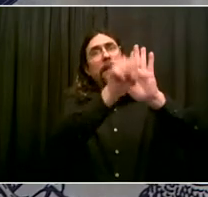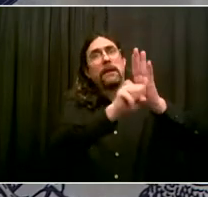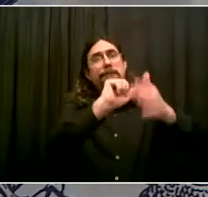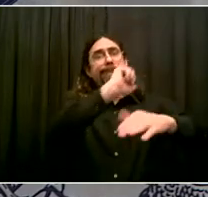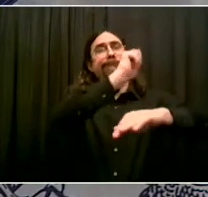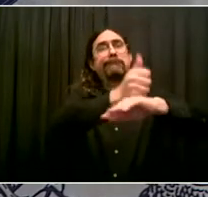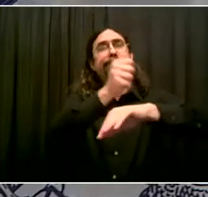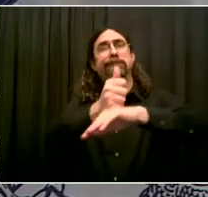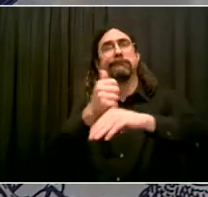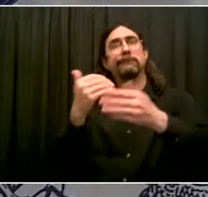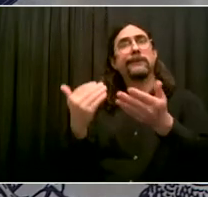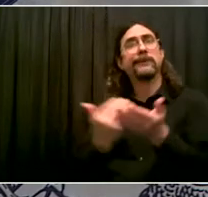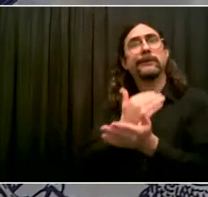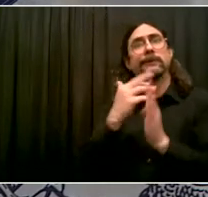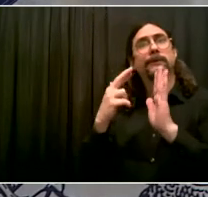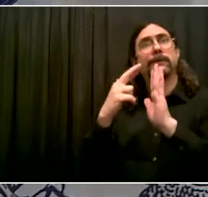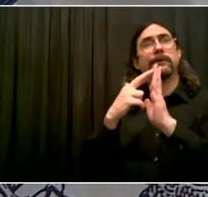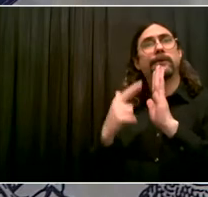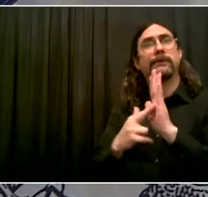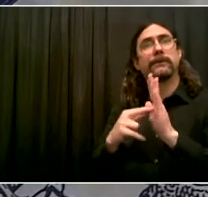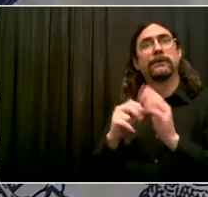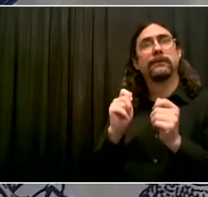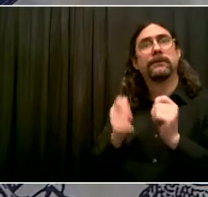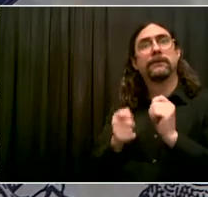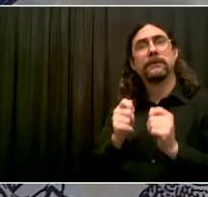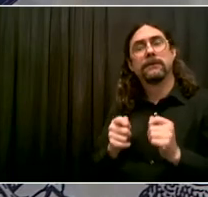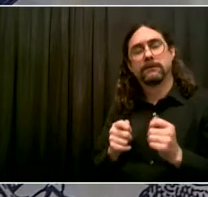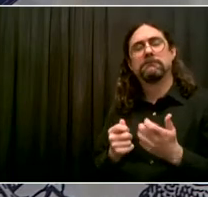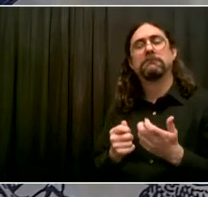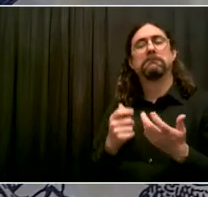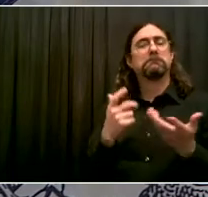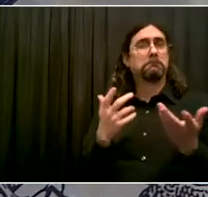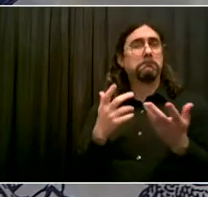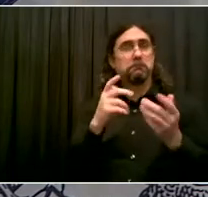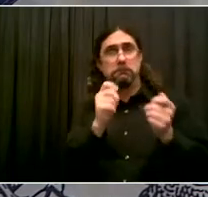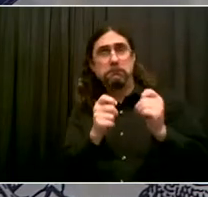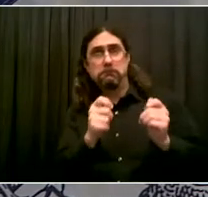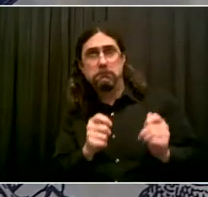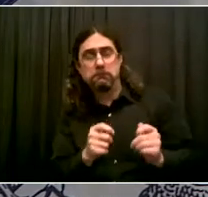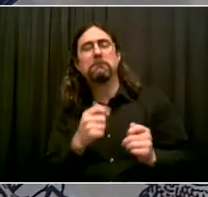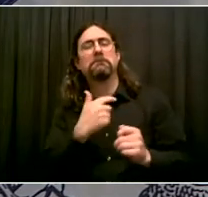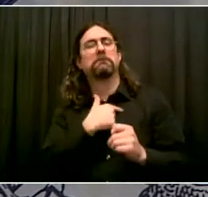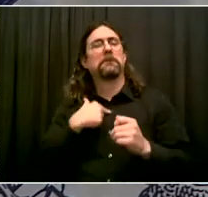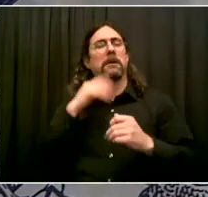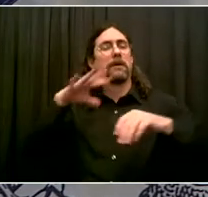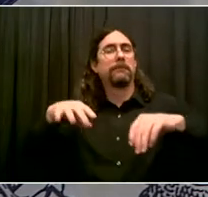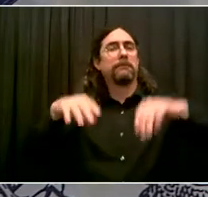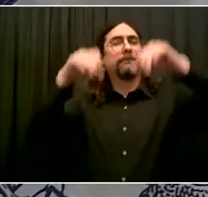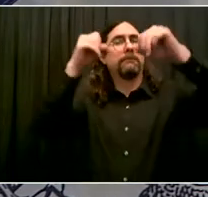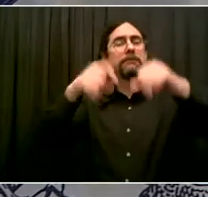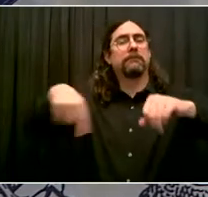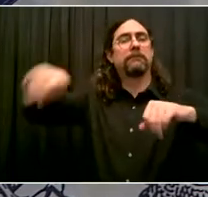back into school quickly. So we're getting ready for that possibility now. Go ahead, Sophia.